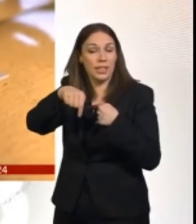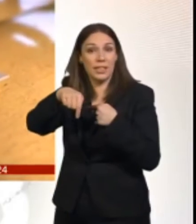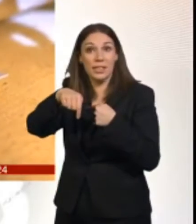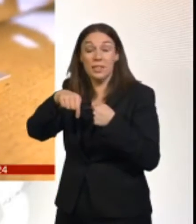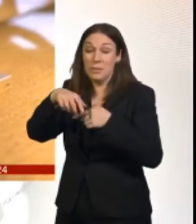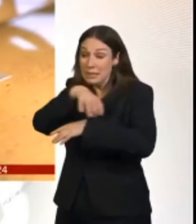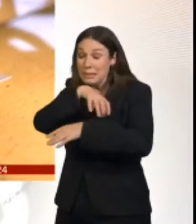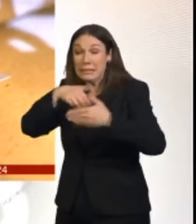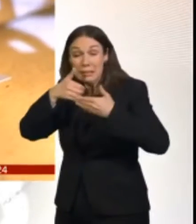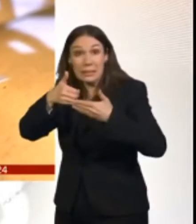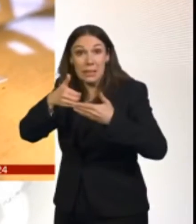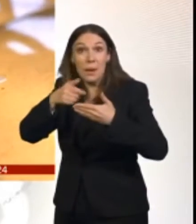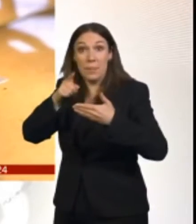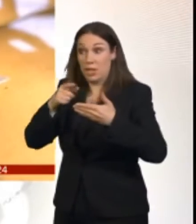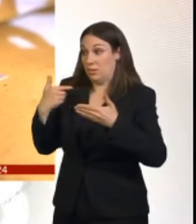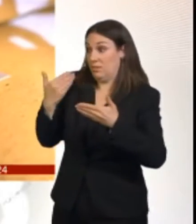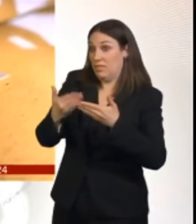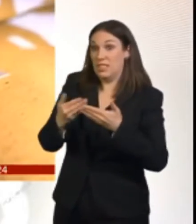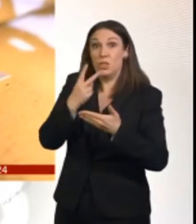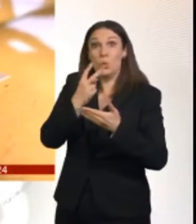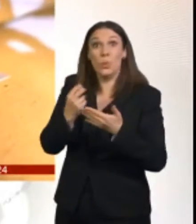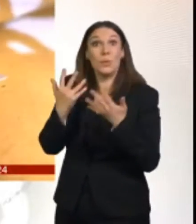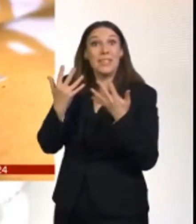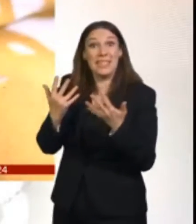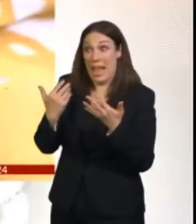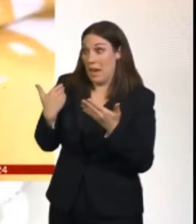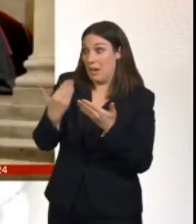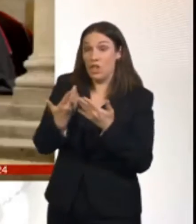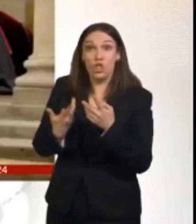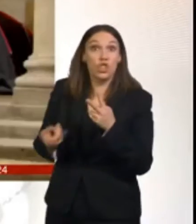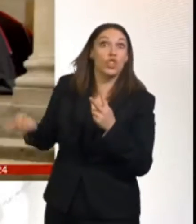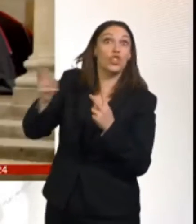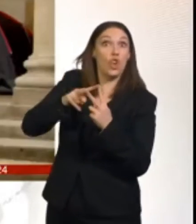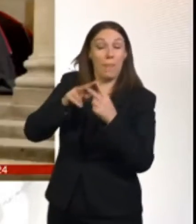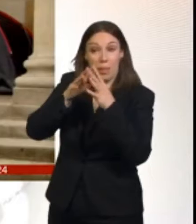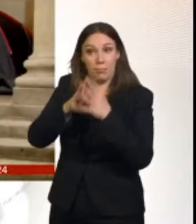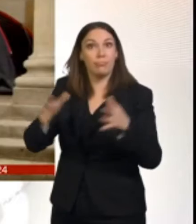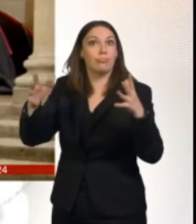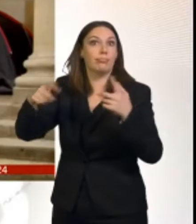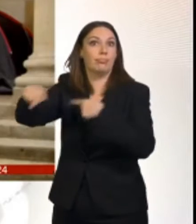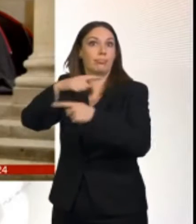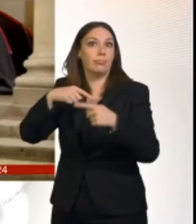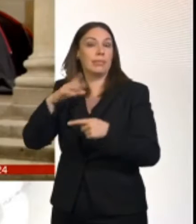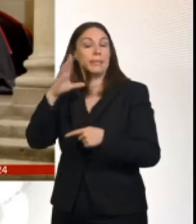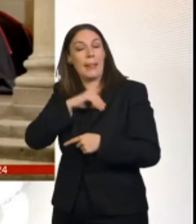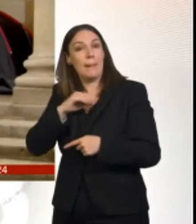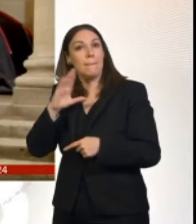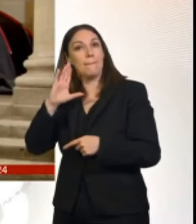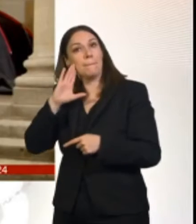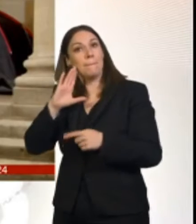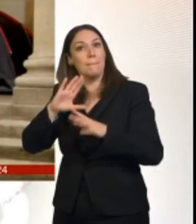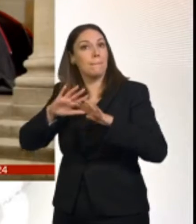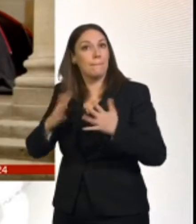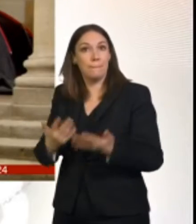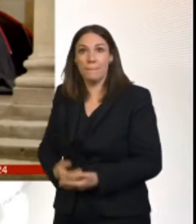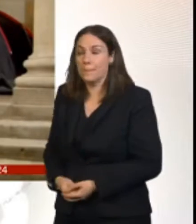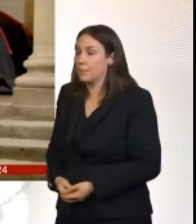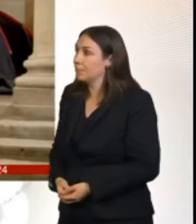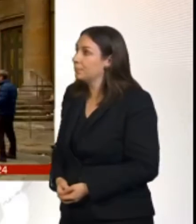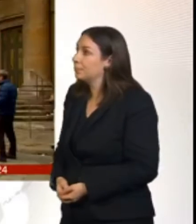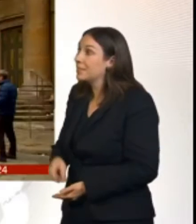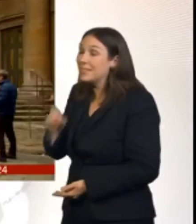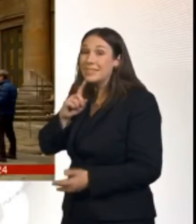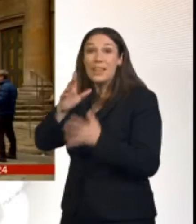since 2010. The numbers of homeless people are going up because the causes of homelessness are not being tackled.